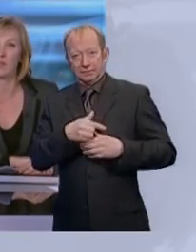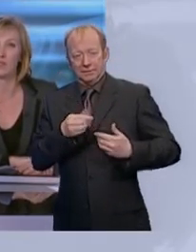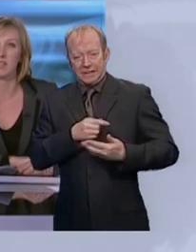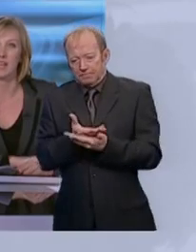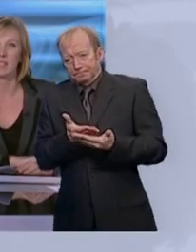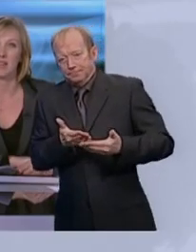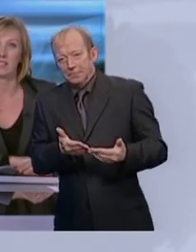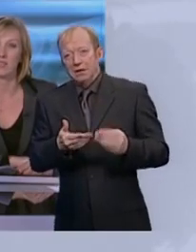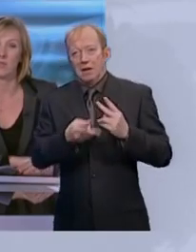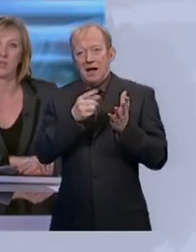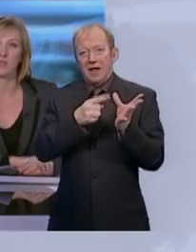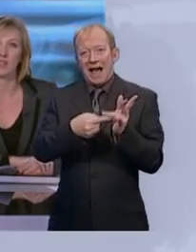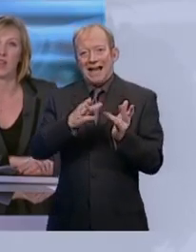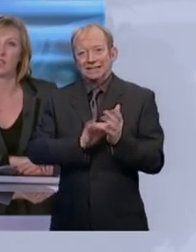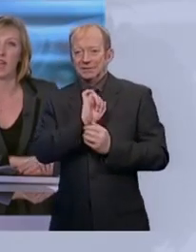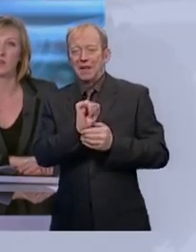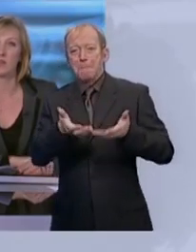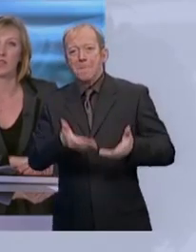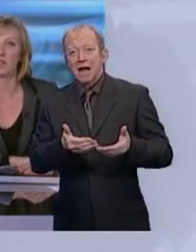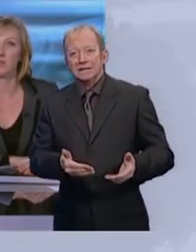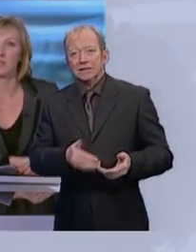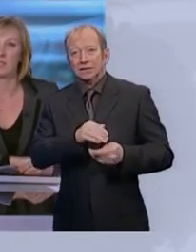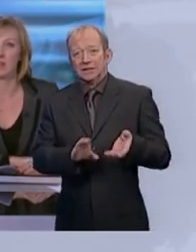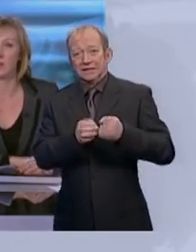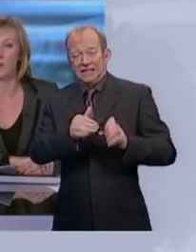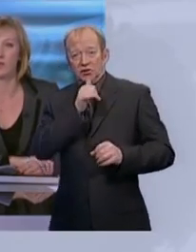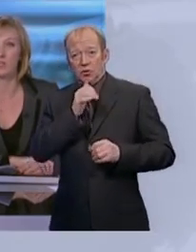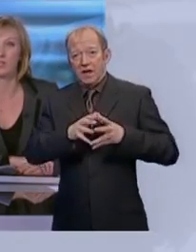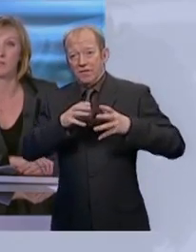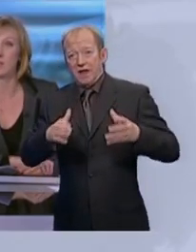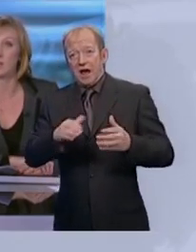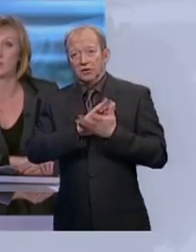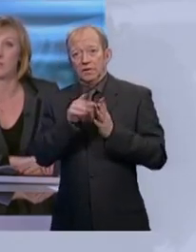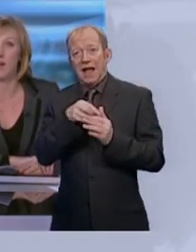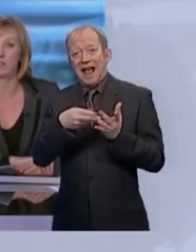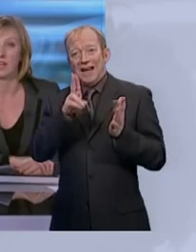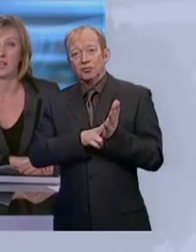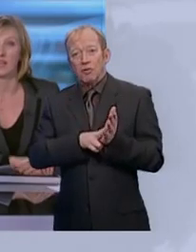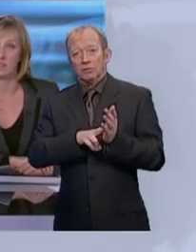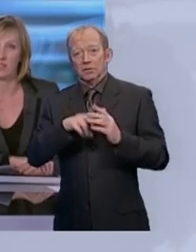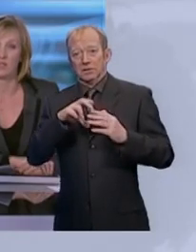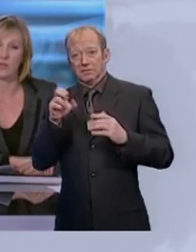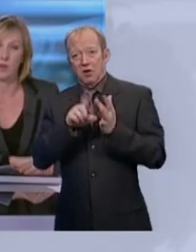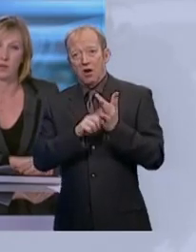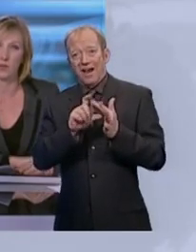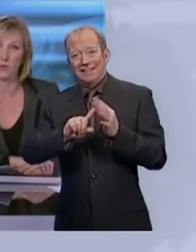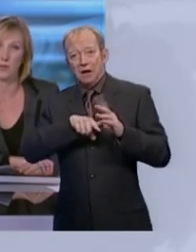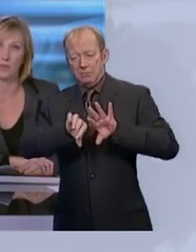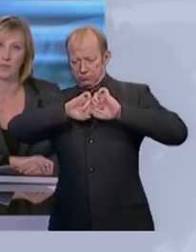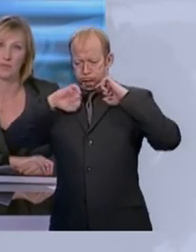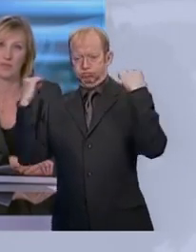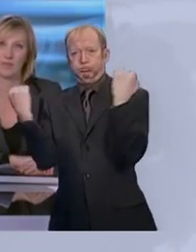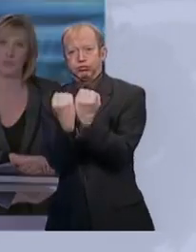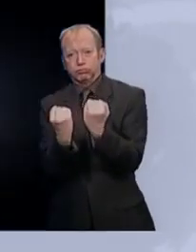of the universe. Scientists have been using the Large Hadron Collider at the CERN Laboratory to smash atoms apart in their search for the particle.